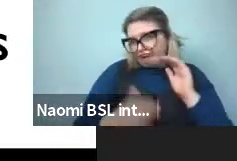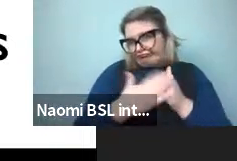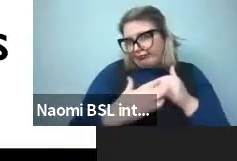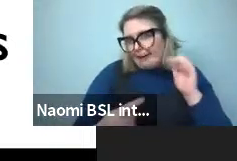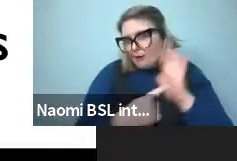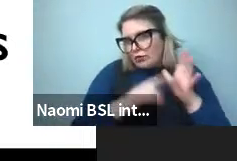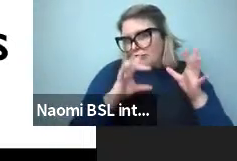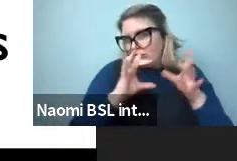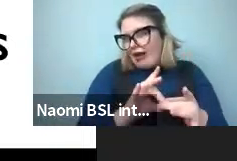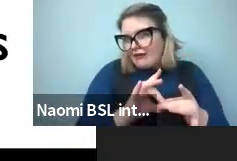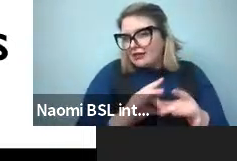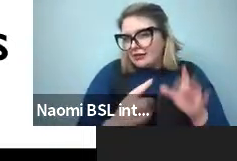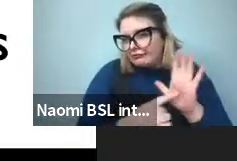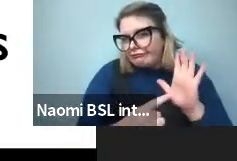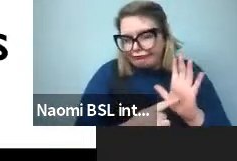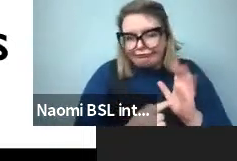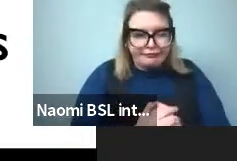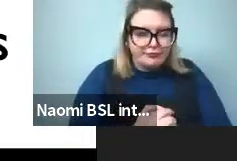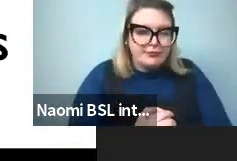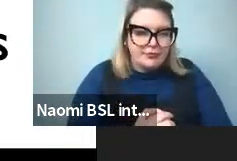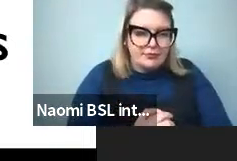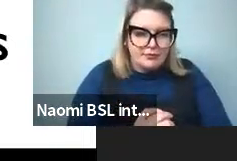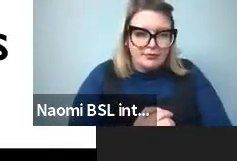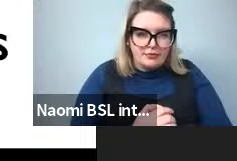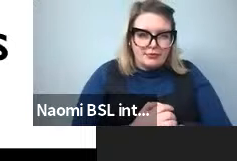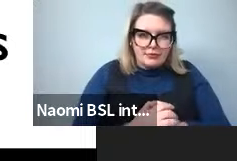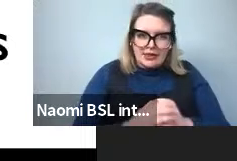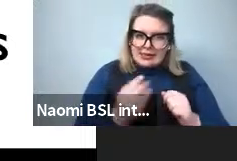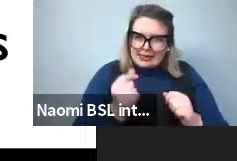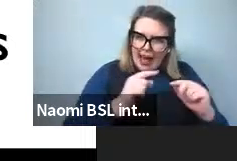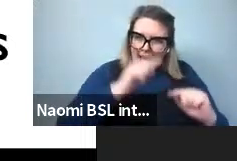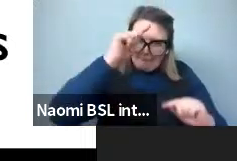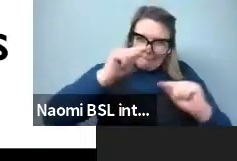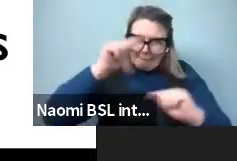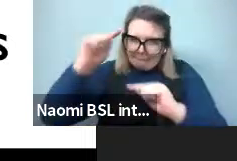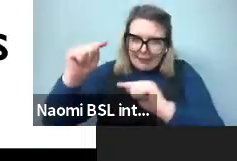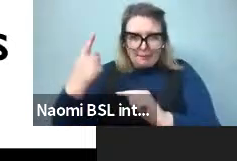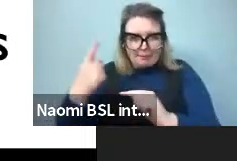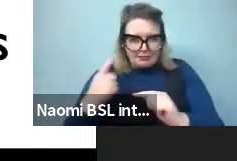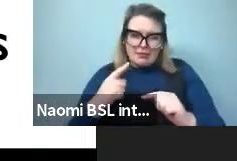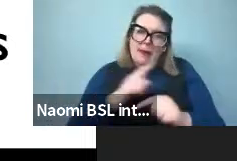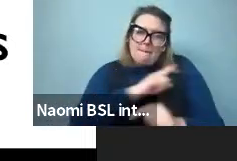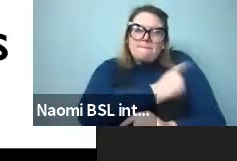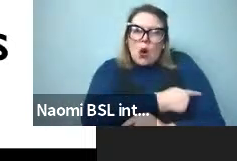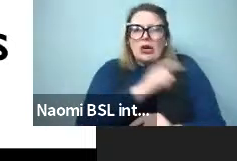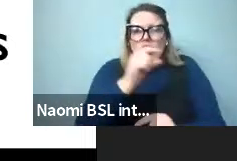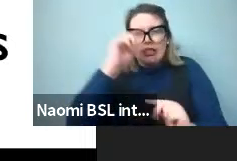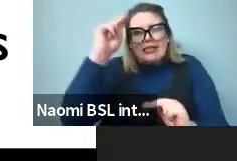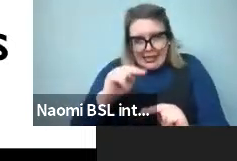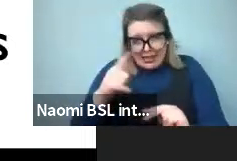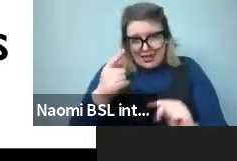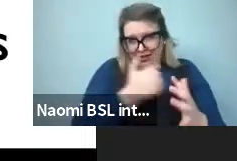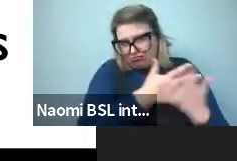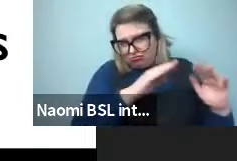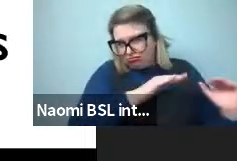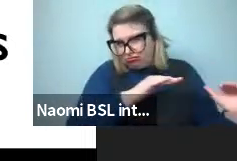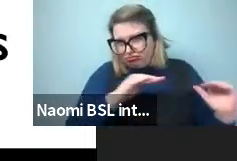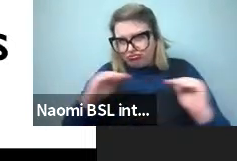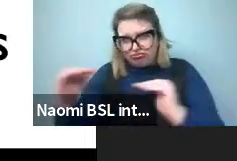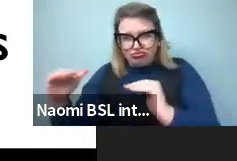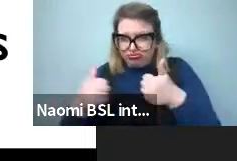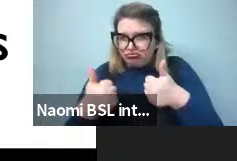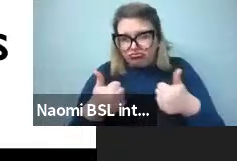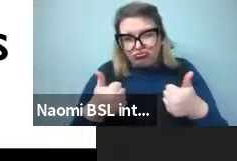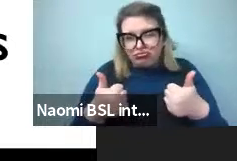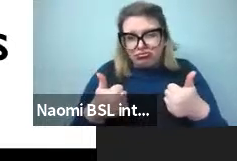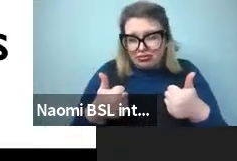I guess it's not quite reliably bigger in these data from Polish, but it's bigger in all the rest. So the predictability is sort of an